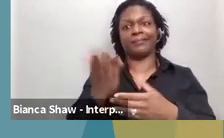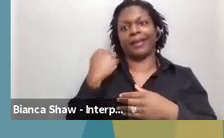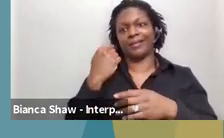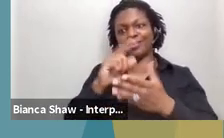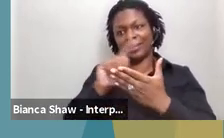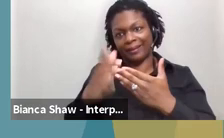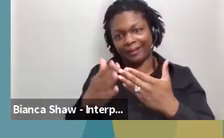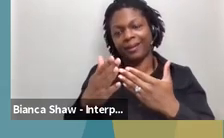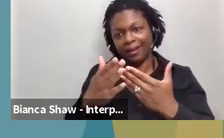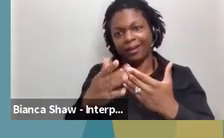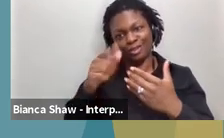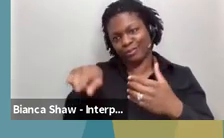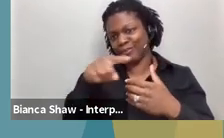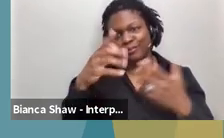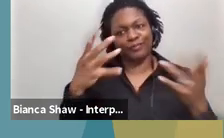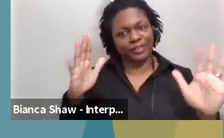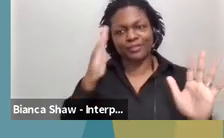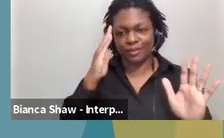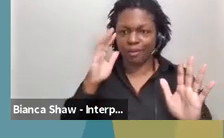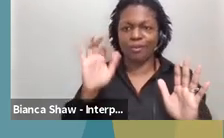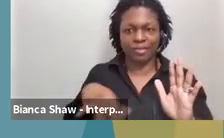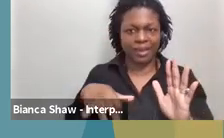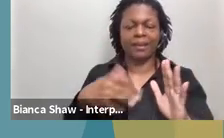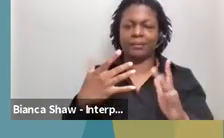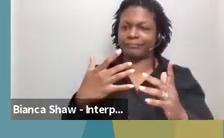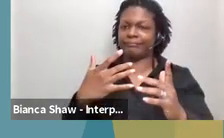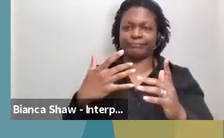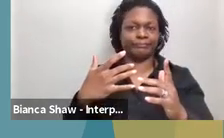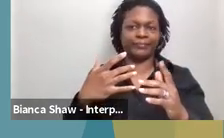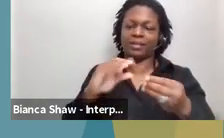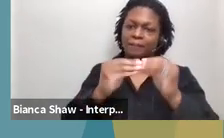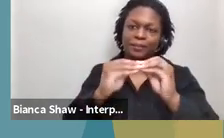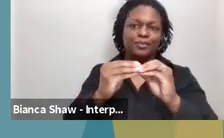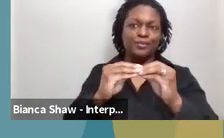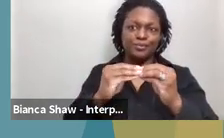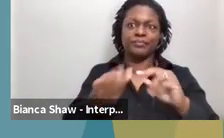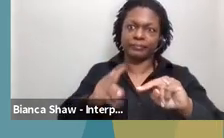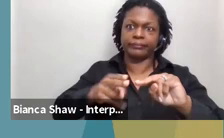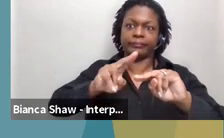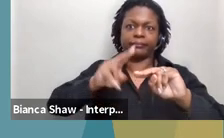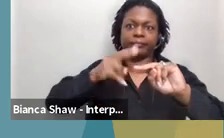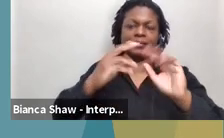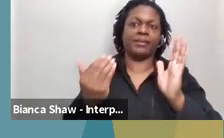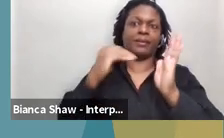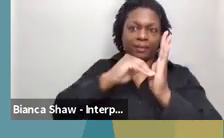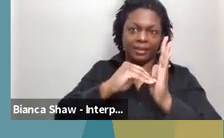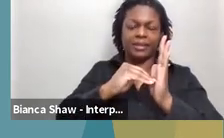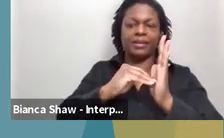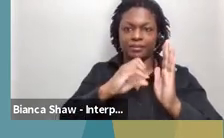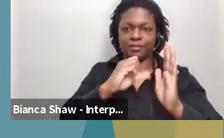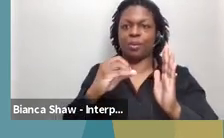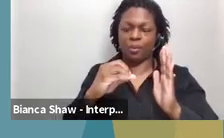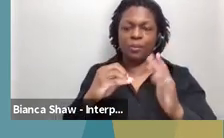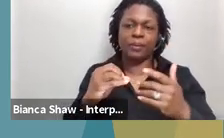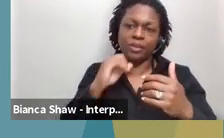rates are starting to rise again across Louisiana. So we don't have it kind of hot and fresh off the